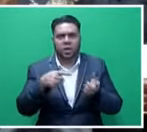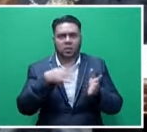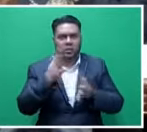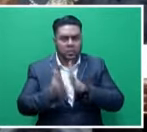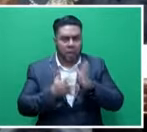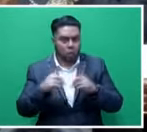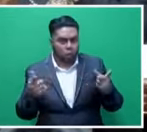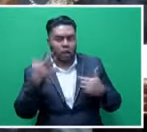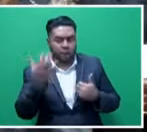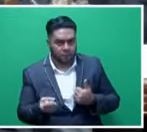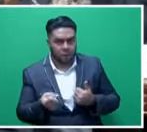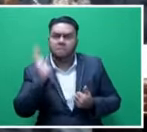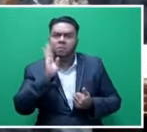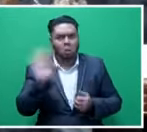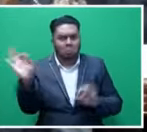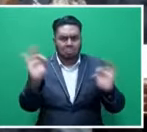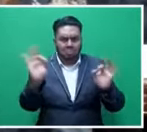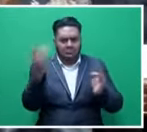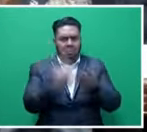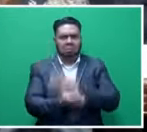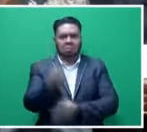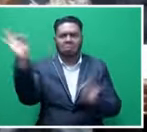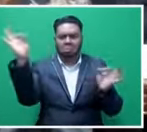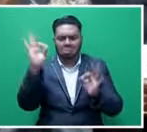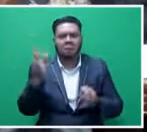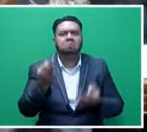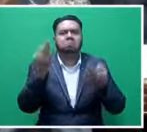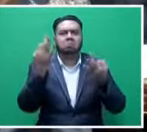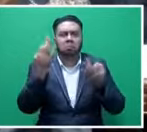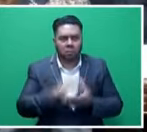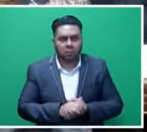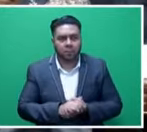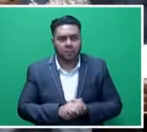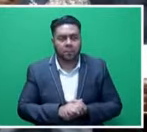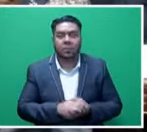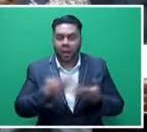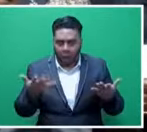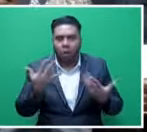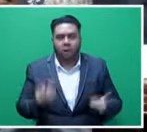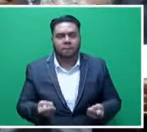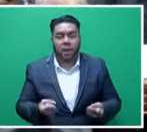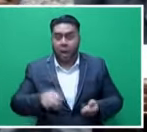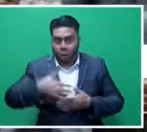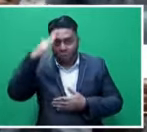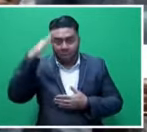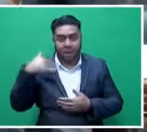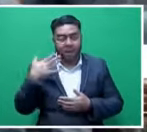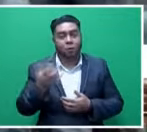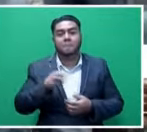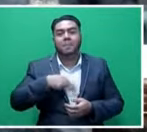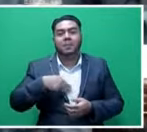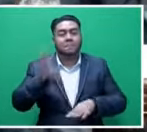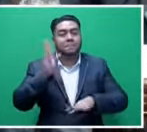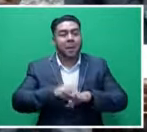the exception. This never happened previously. Mr. Speaker, sir, just also a reminder to members of parliament, for the first time,